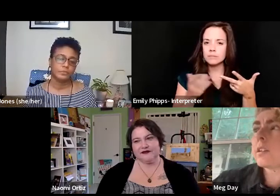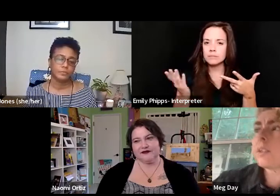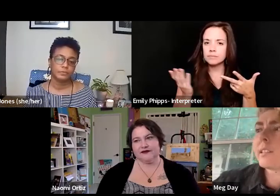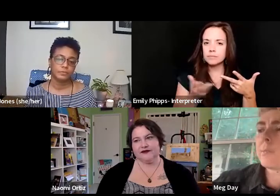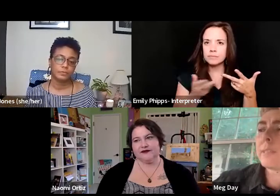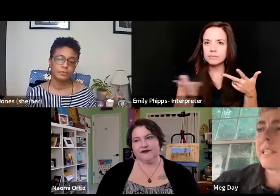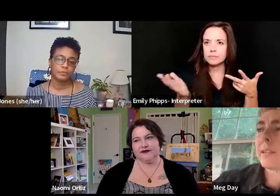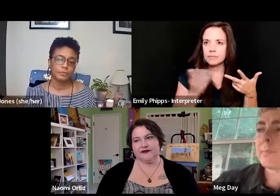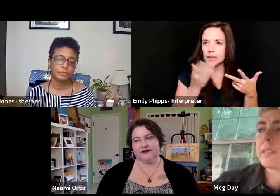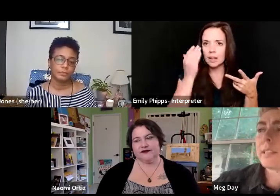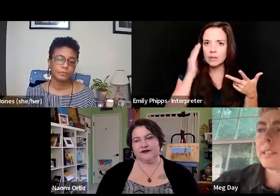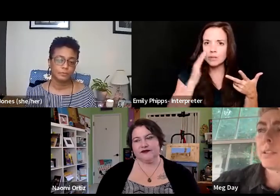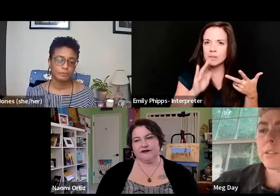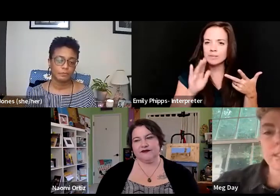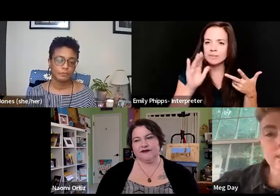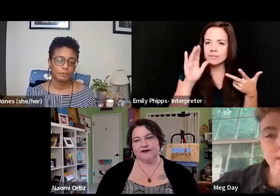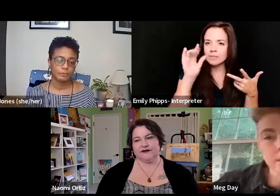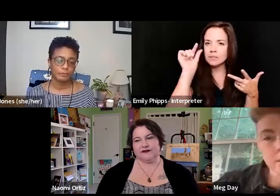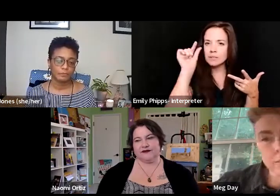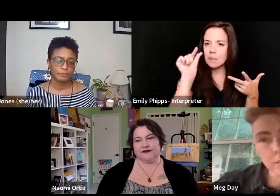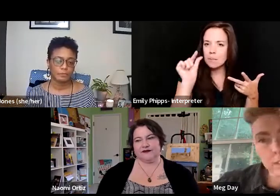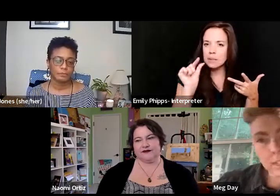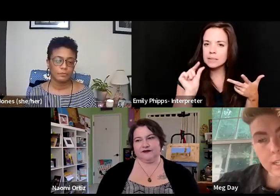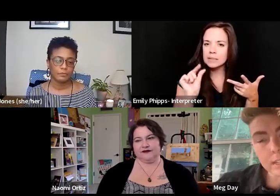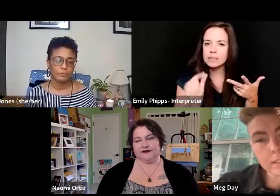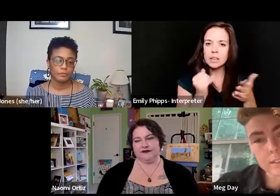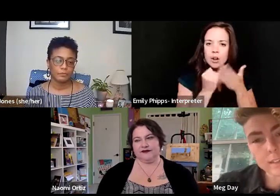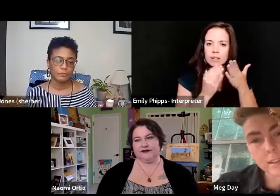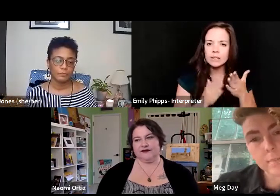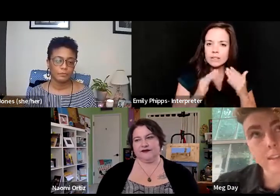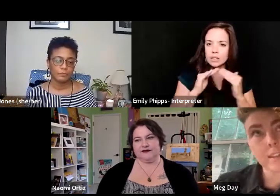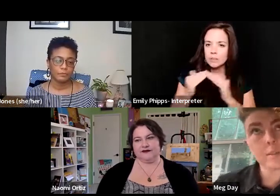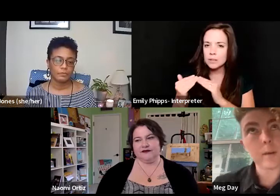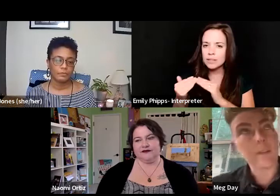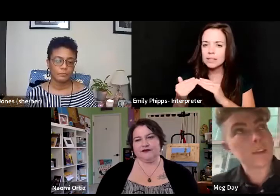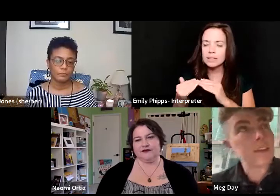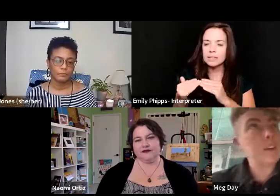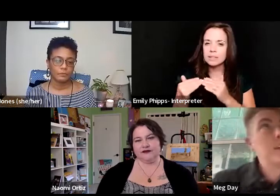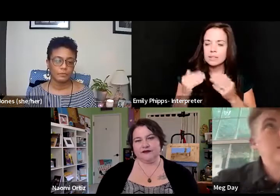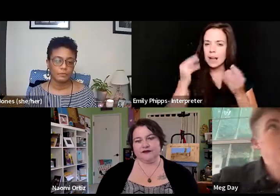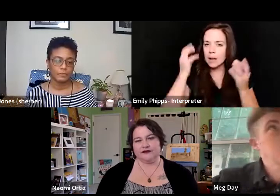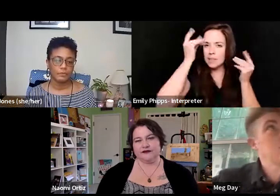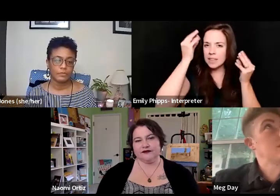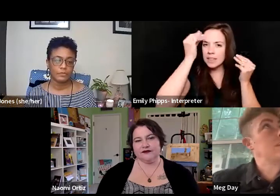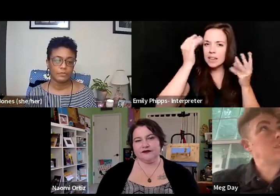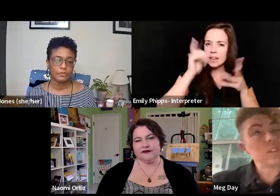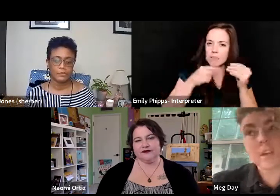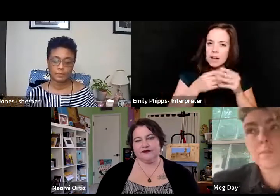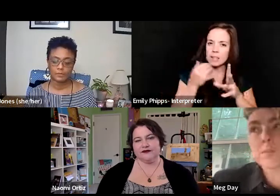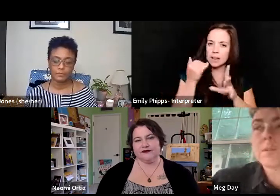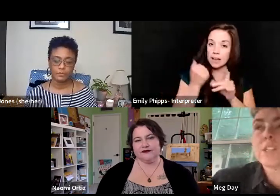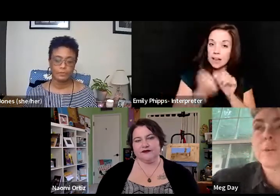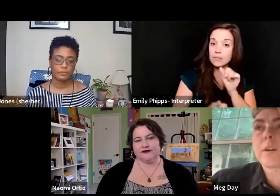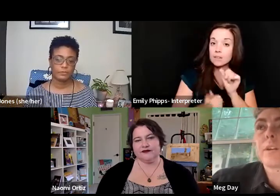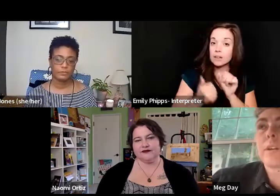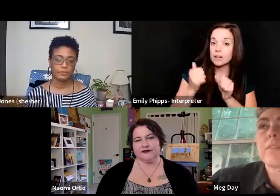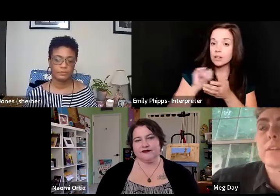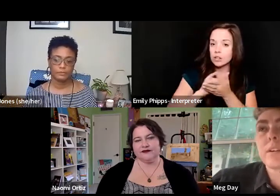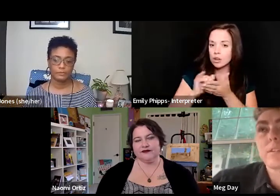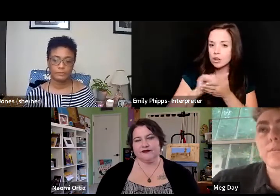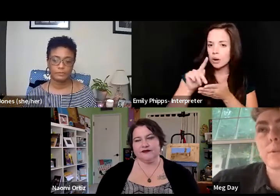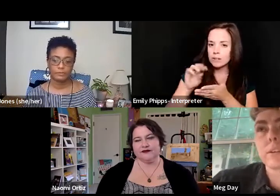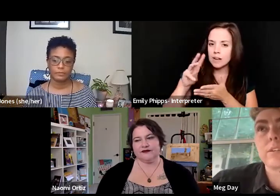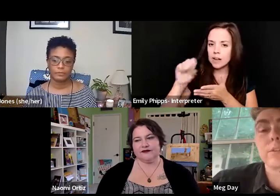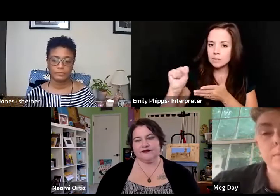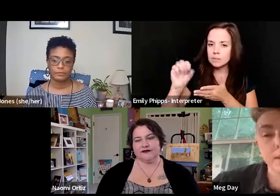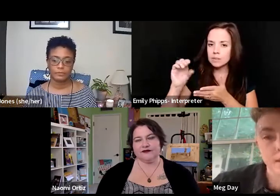I don't, I, little blips in artistic communities. I'm thinking about like every New York Times obituary of